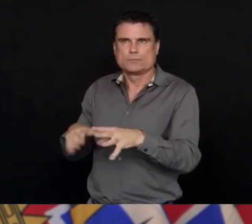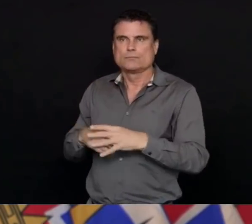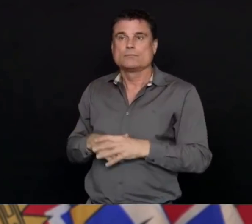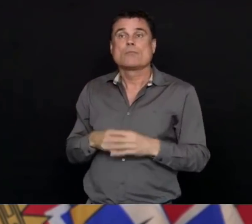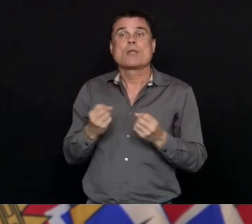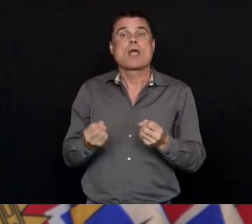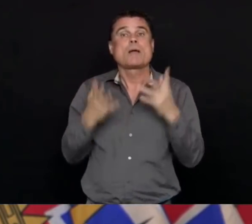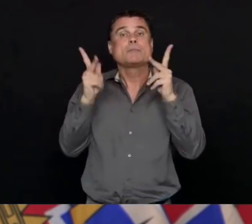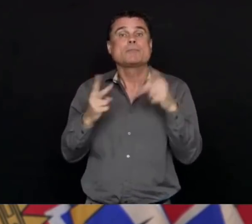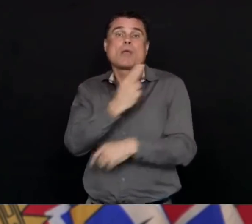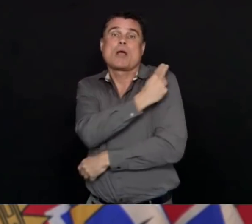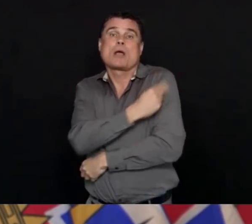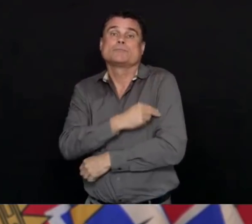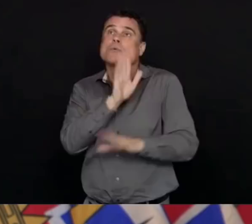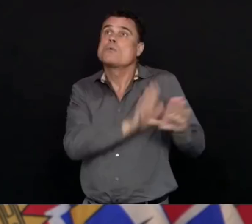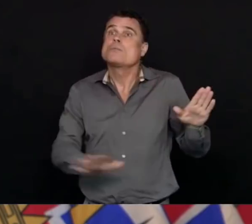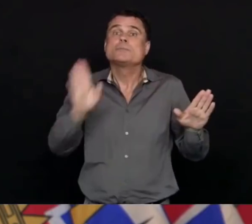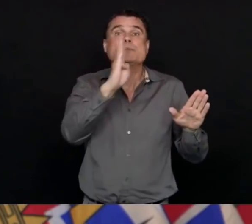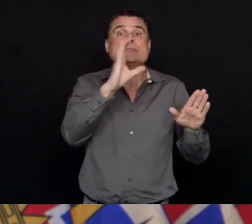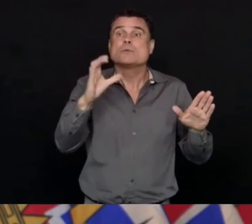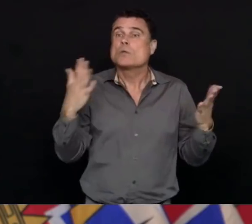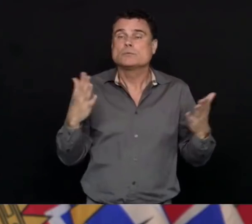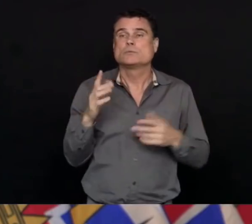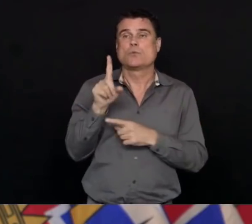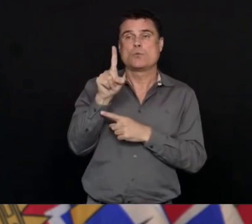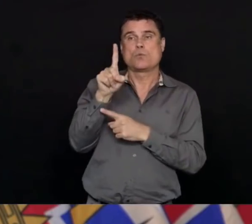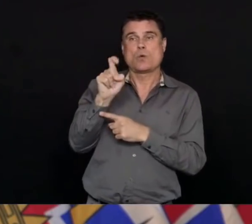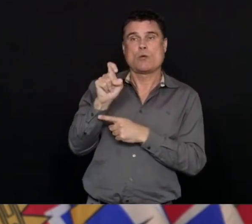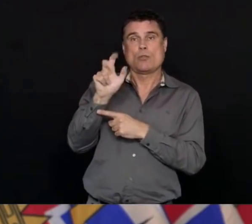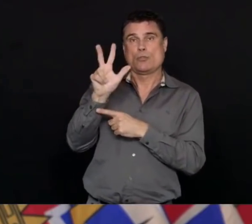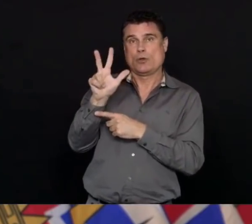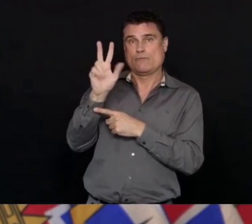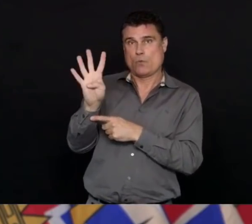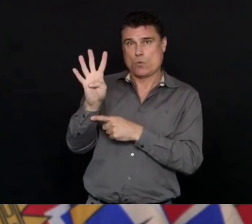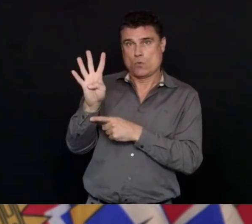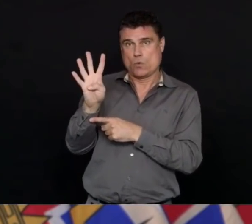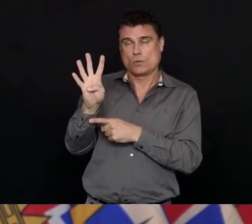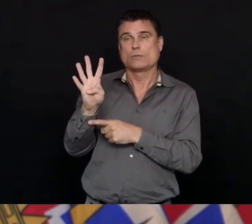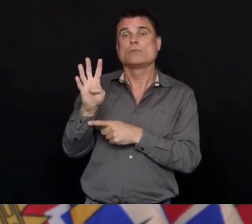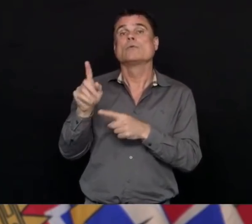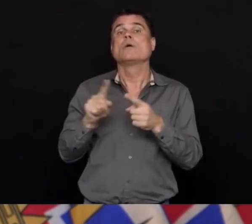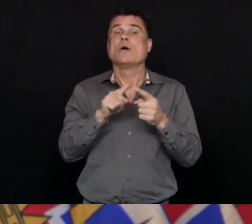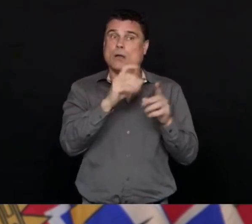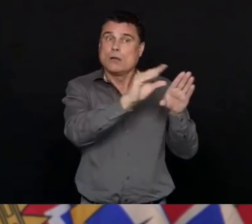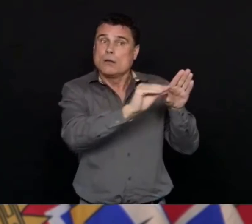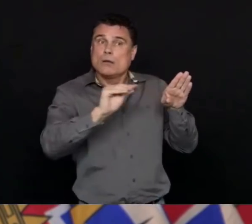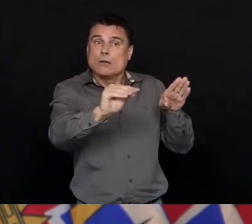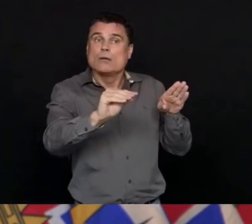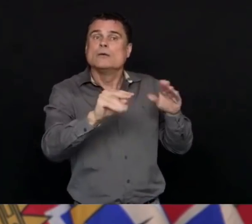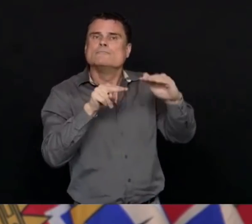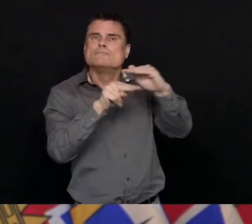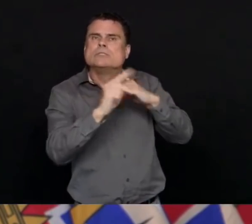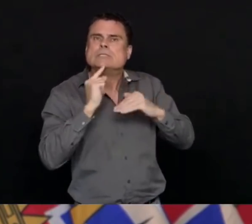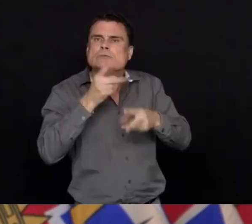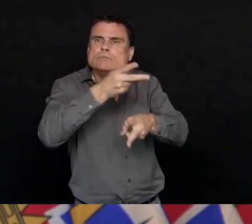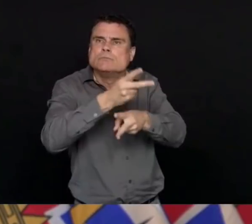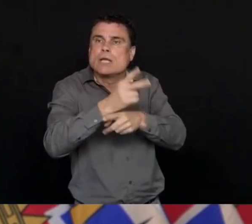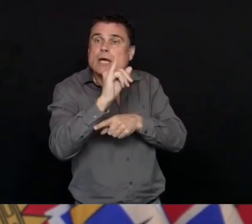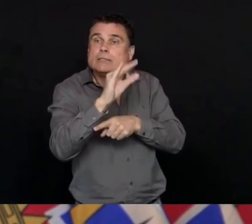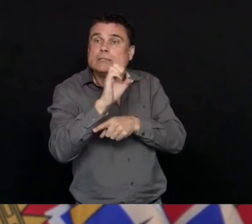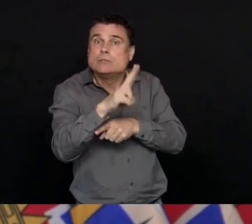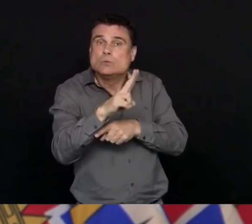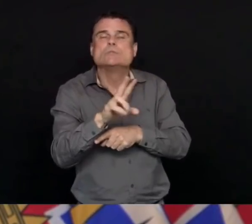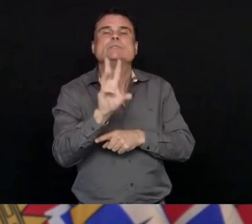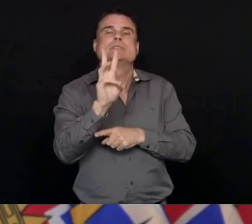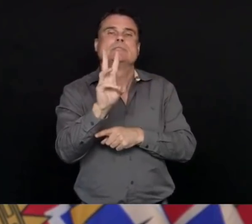British Columbia, and of those, 63 are in critical care or in ICU. We also have 905 people